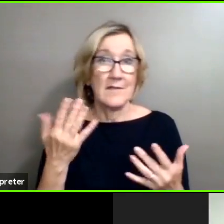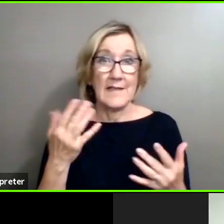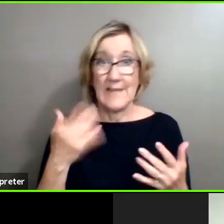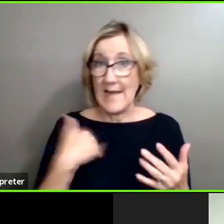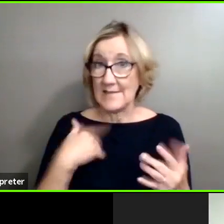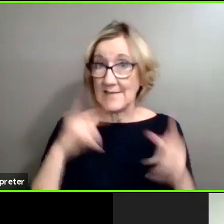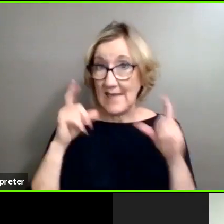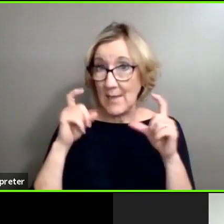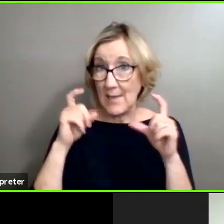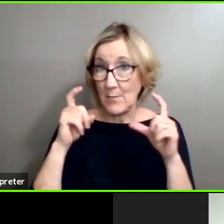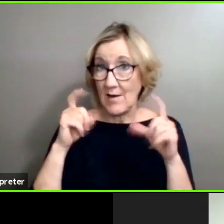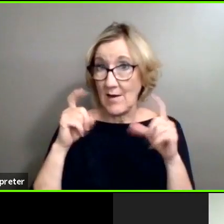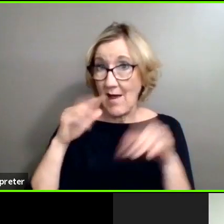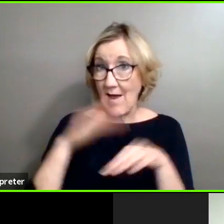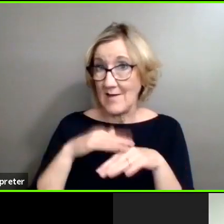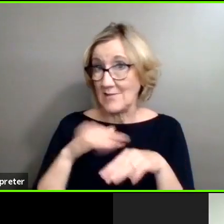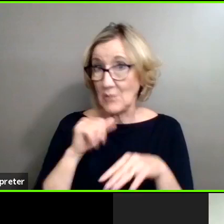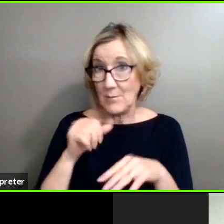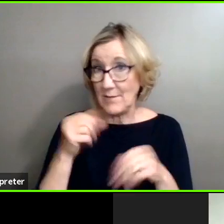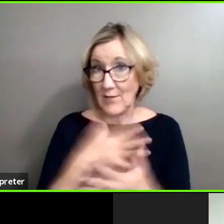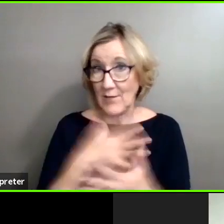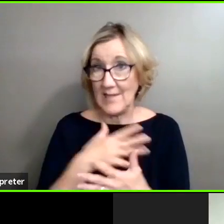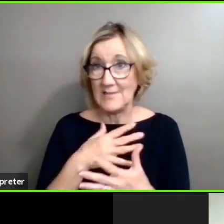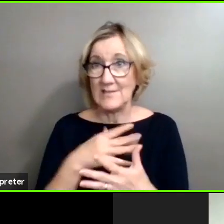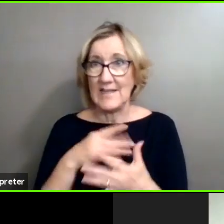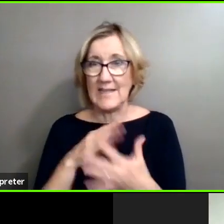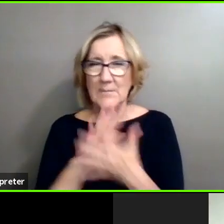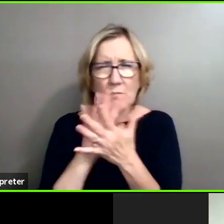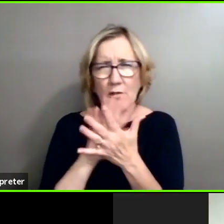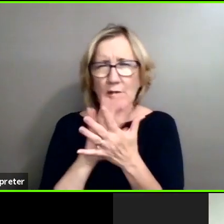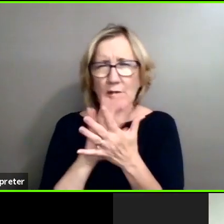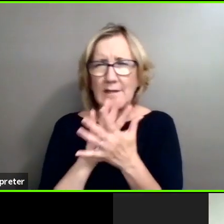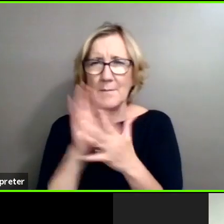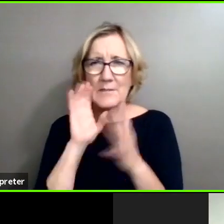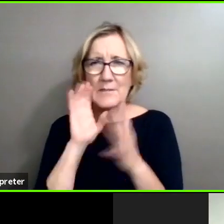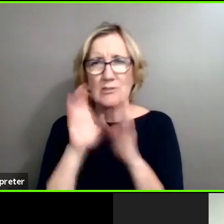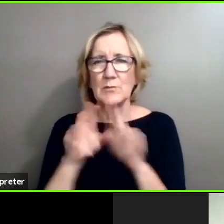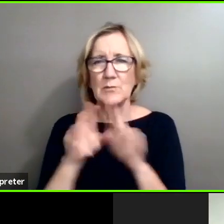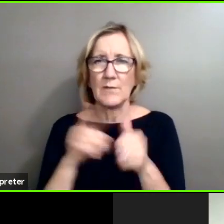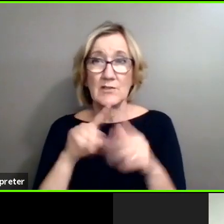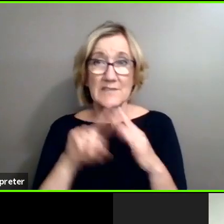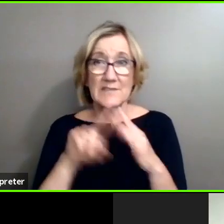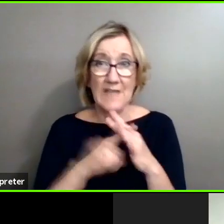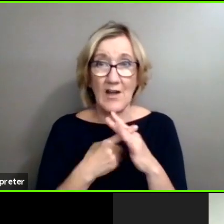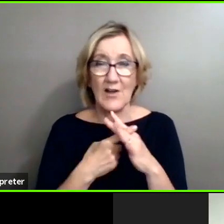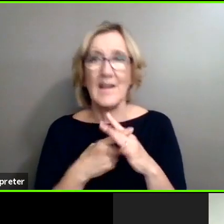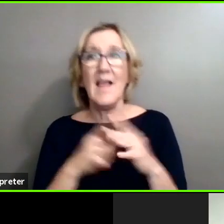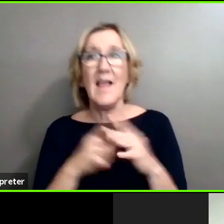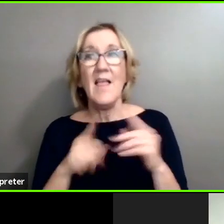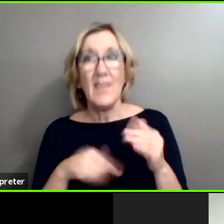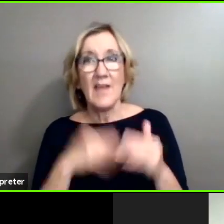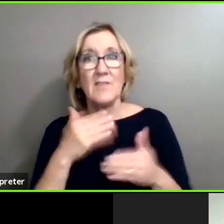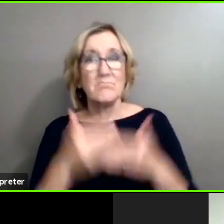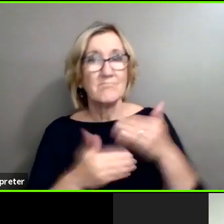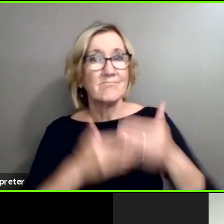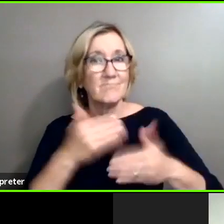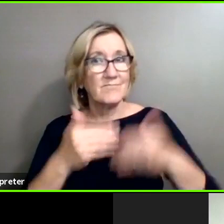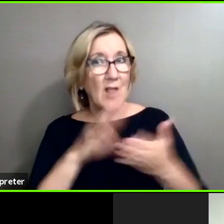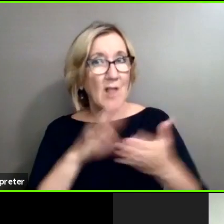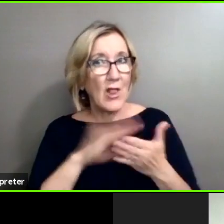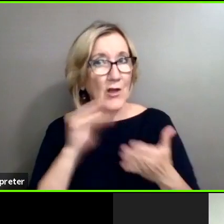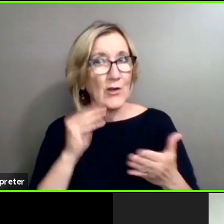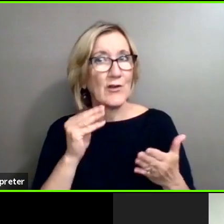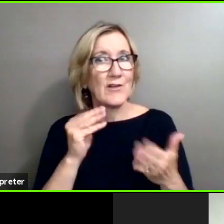camera. So, like, don't be afraid to take some, like, grainy, blurry photos, like, when you first start out. Like, and then you can learn as to why they're